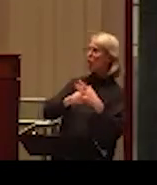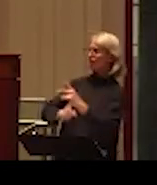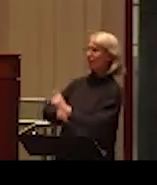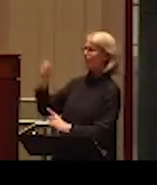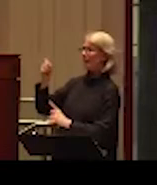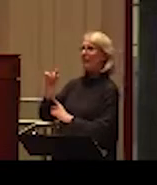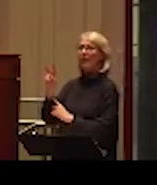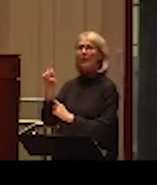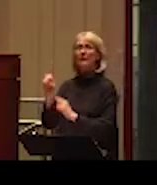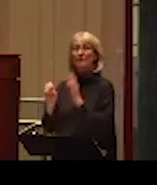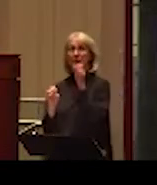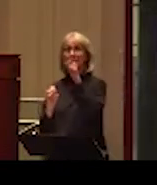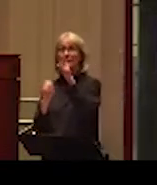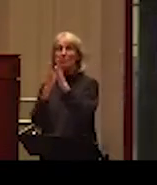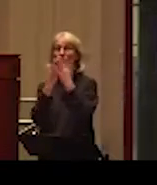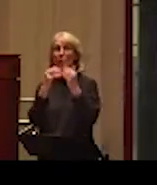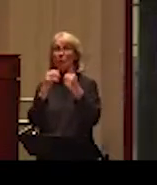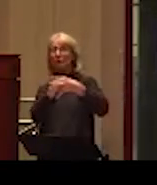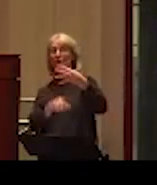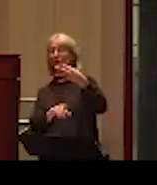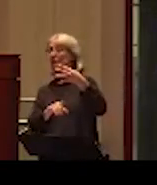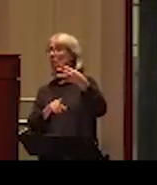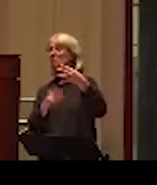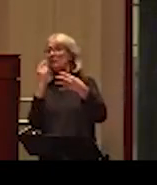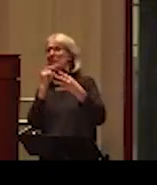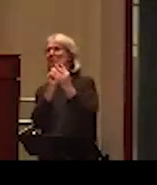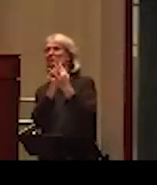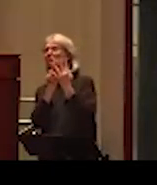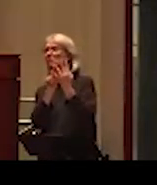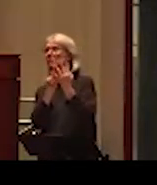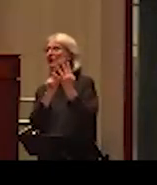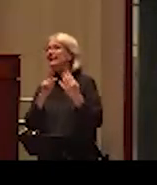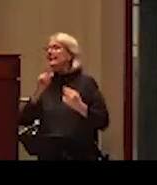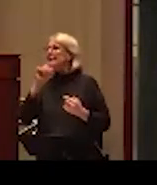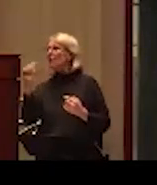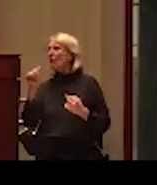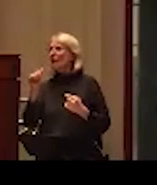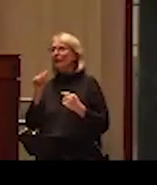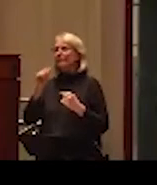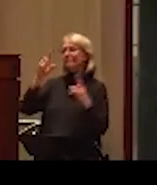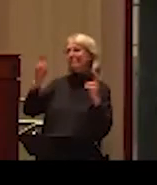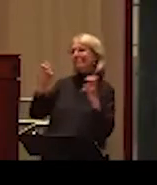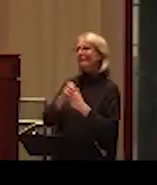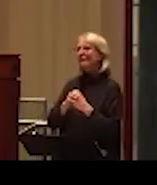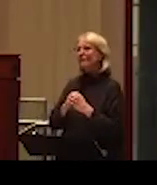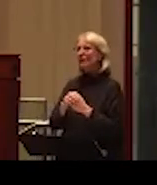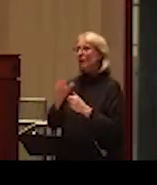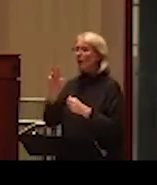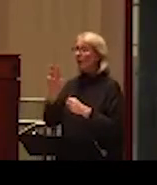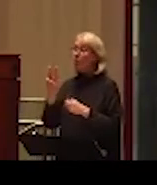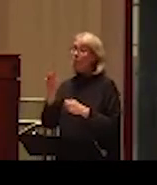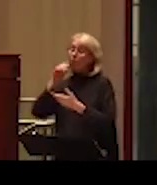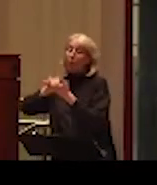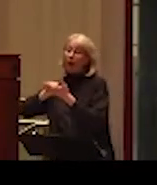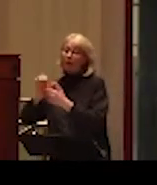of the titles from that time, it's mostly focusing on wife abuse from the feminist perspectives, with the